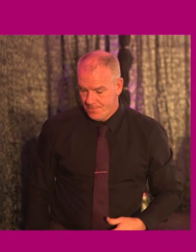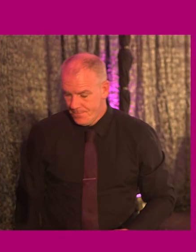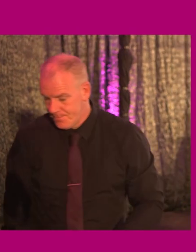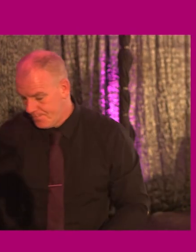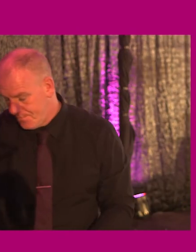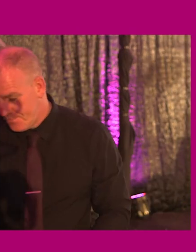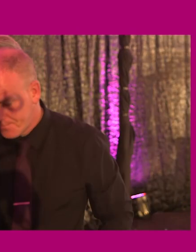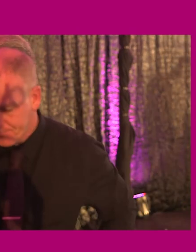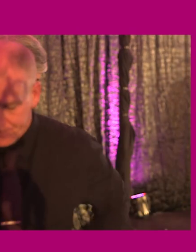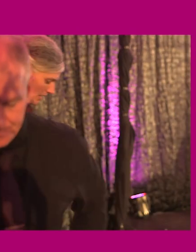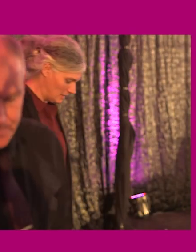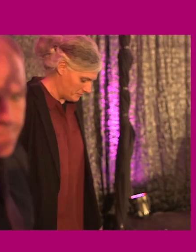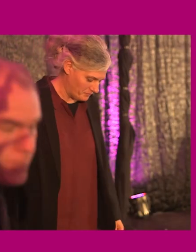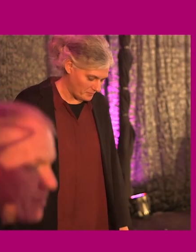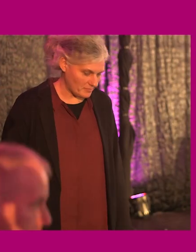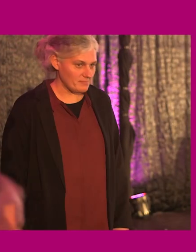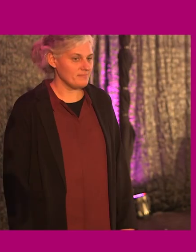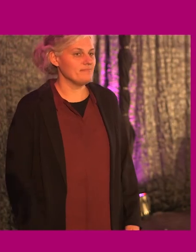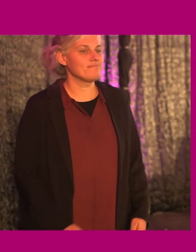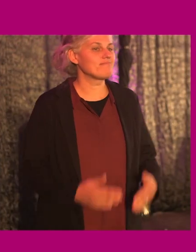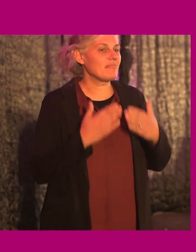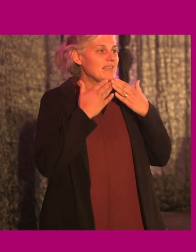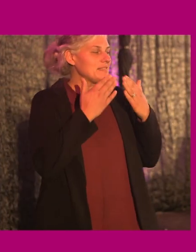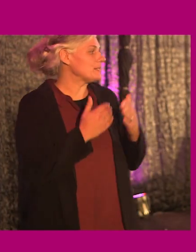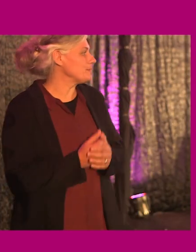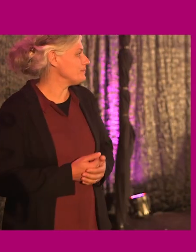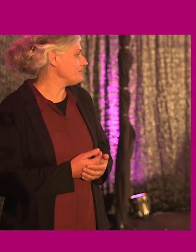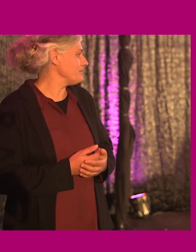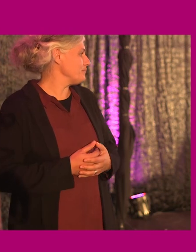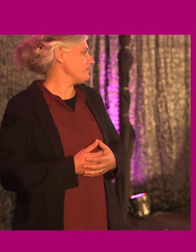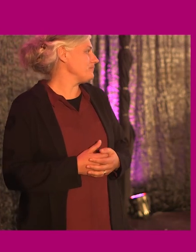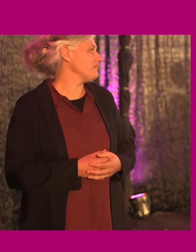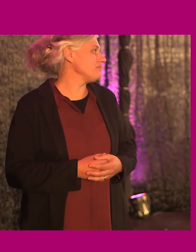Thank you so much for that. Thank you for that, Kim. Pamela? Thanks.